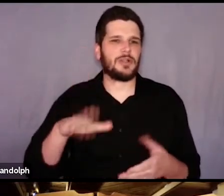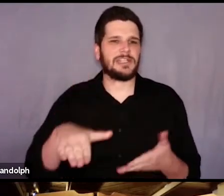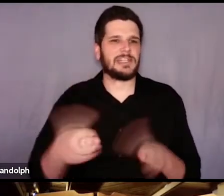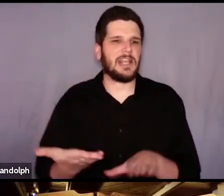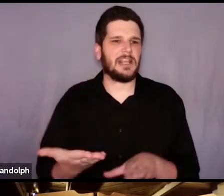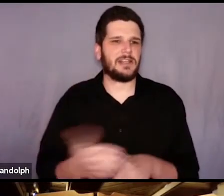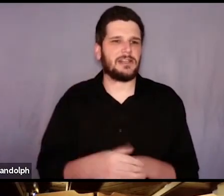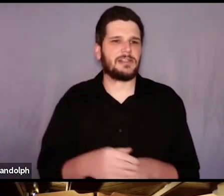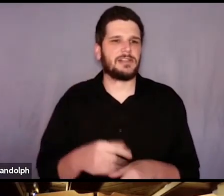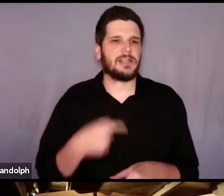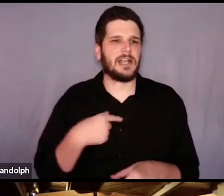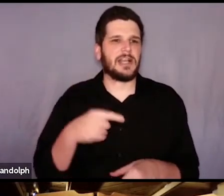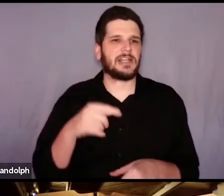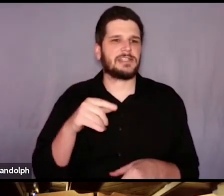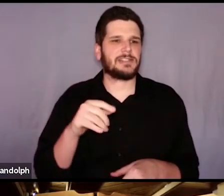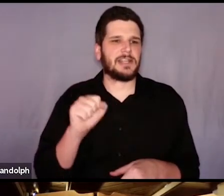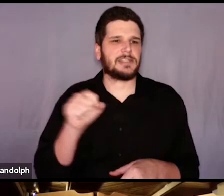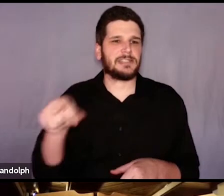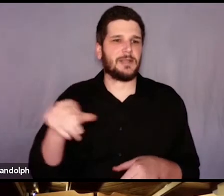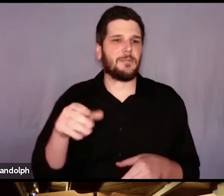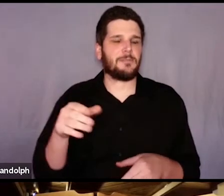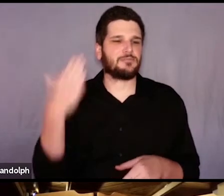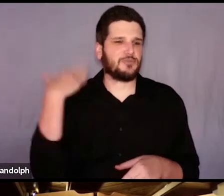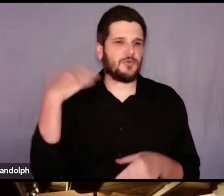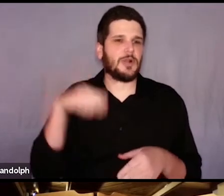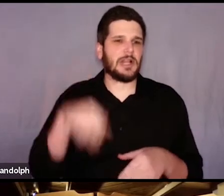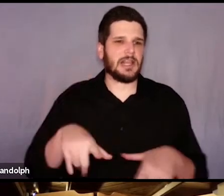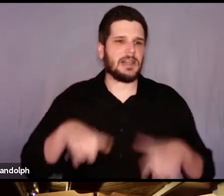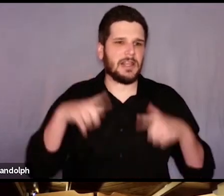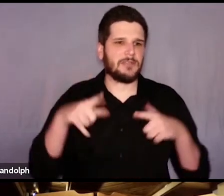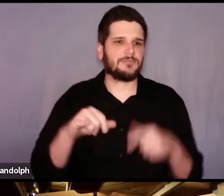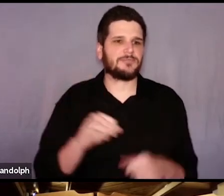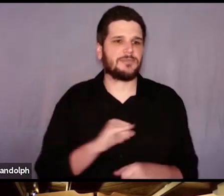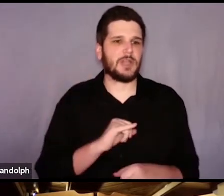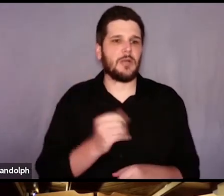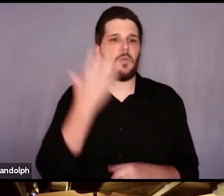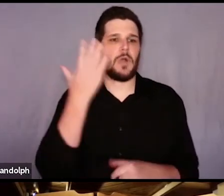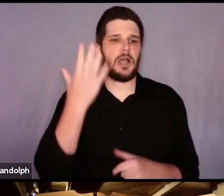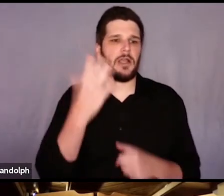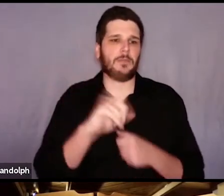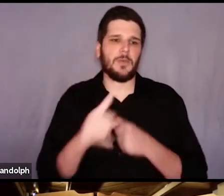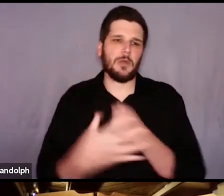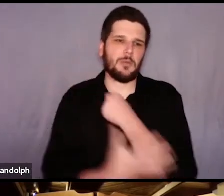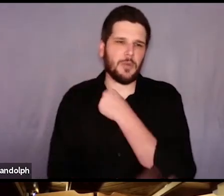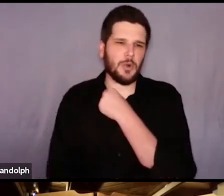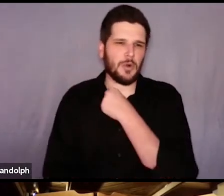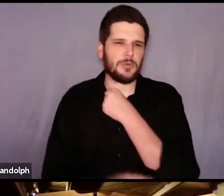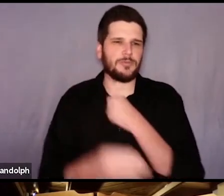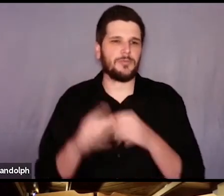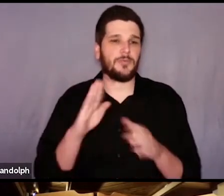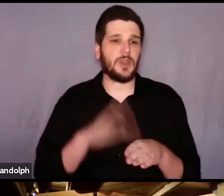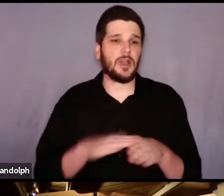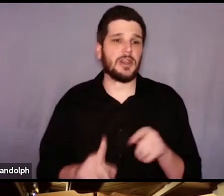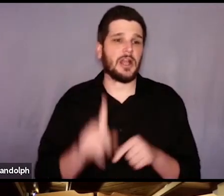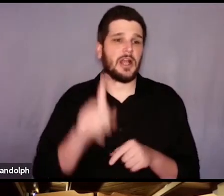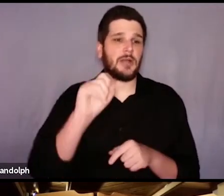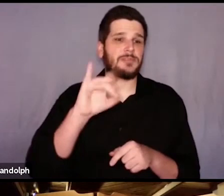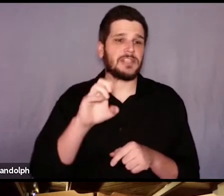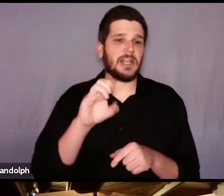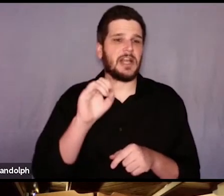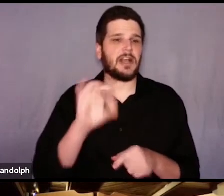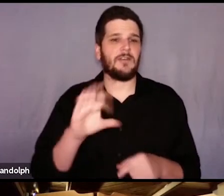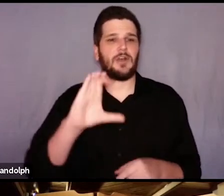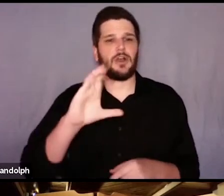I crouse on green lights. My rage is read as annoying, not dangerous. An Indigenous person I spoke with said they lost